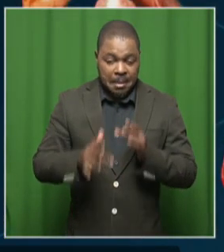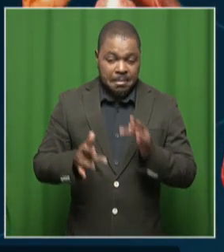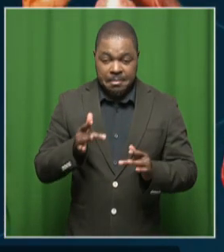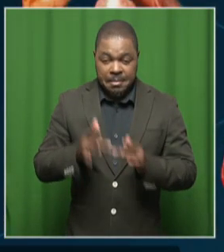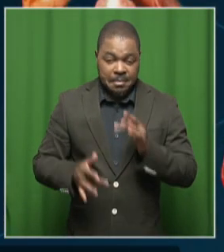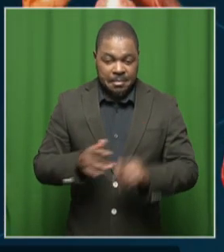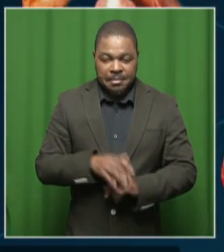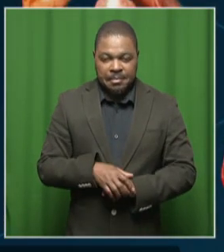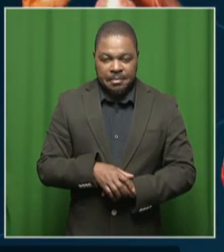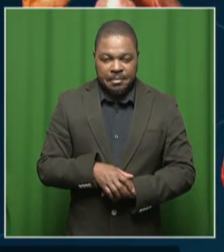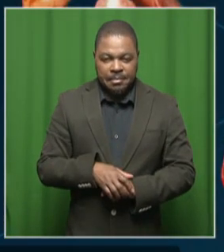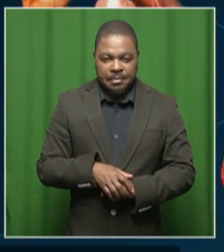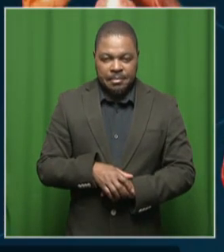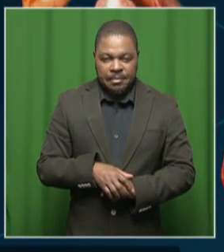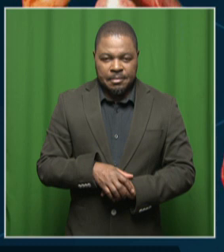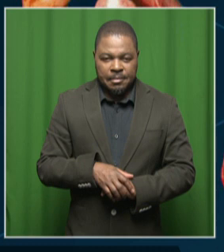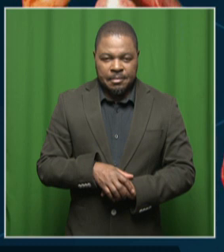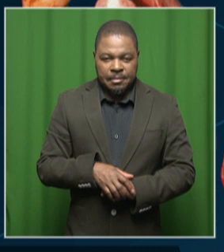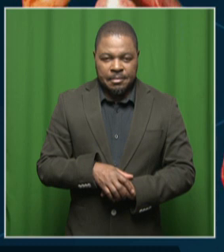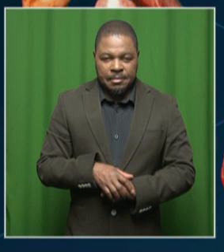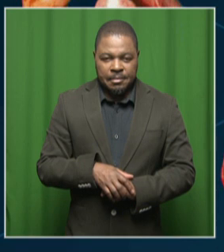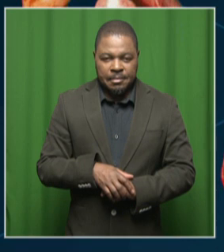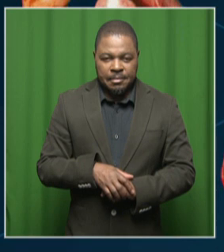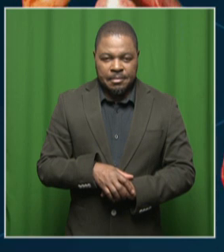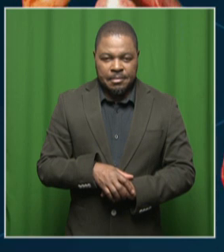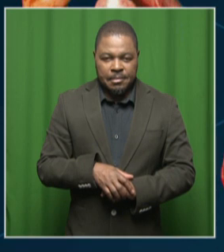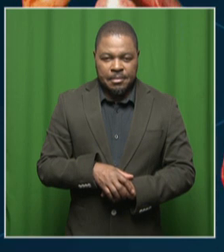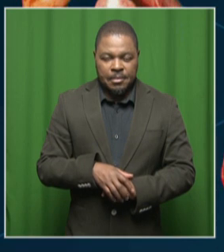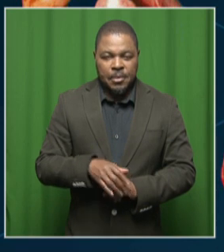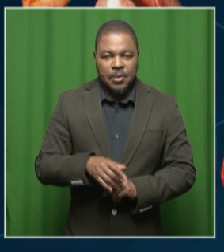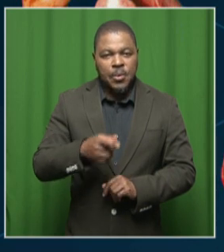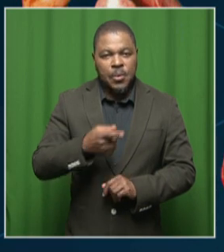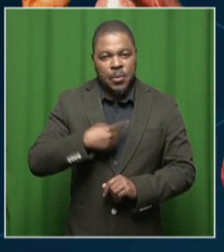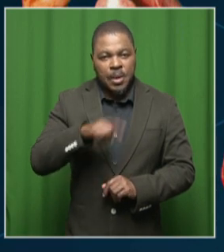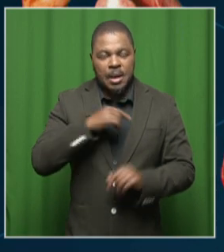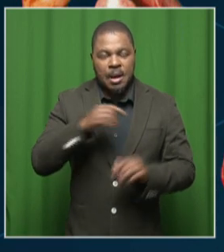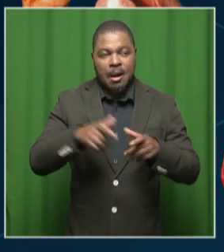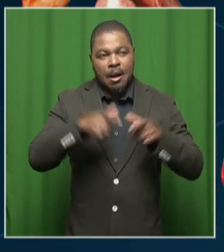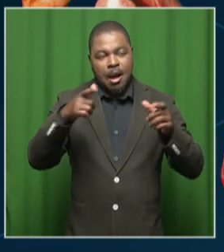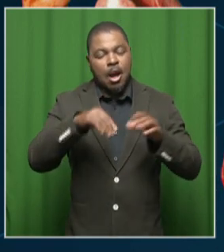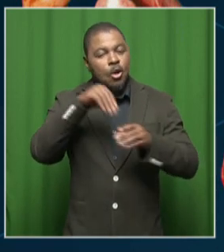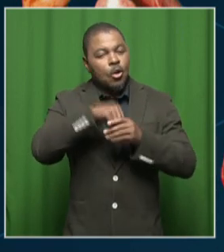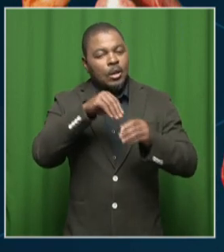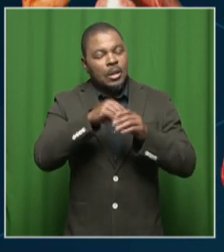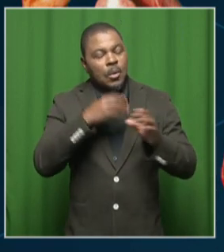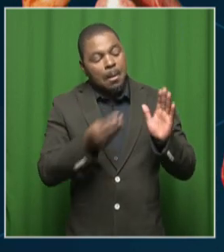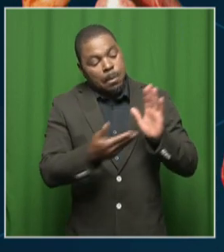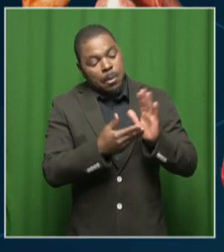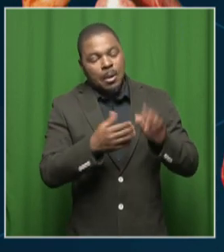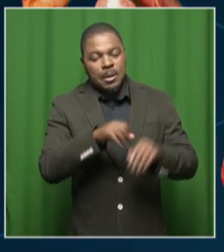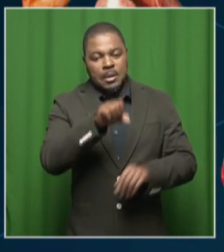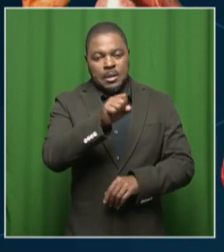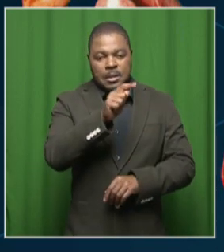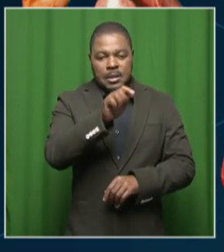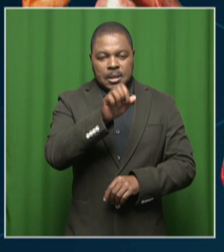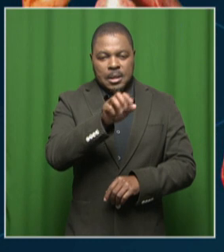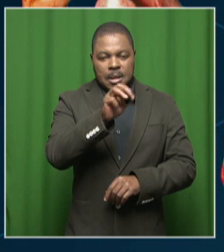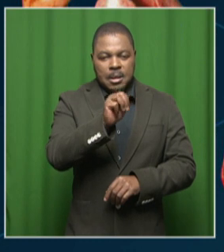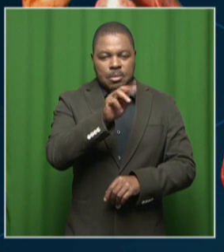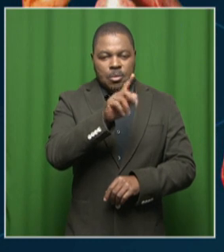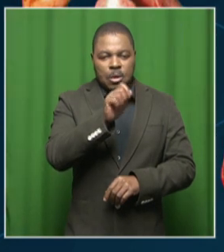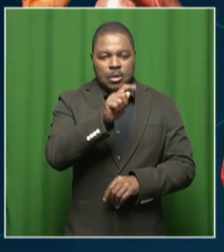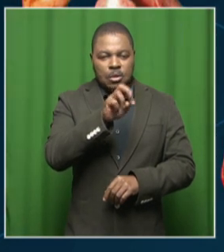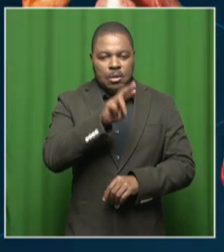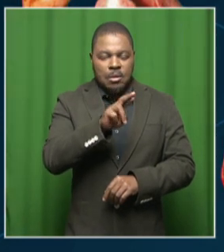programmes. And, uh, so we put a type of content into the stimulator to try and actually, uh, to say, it's